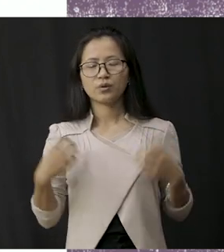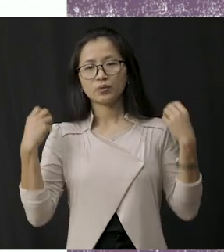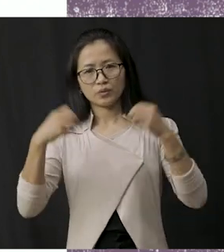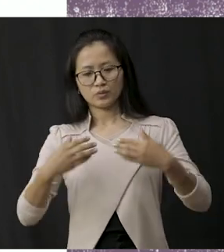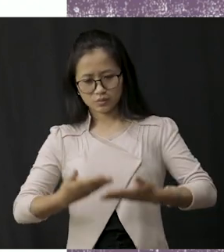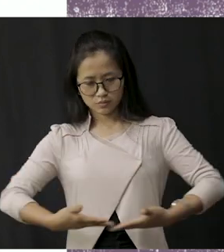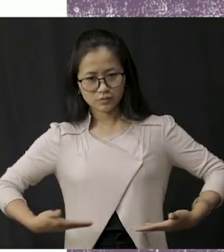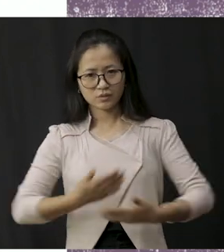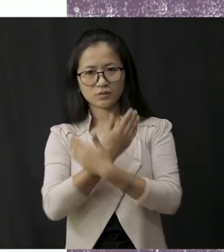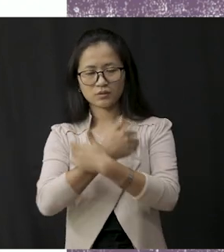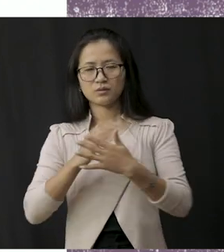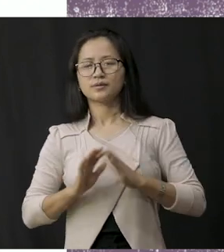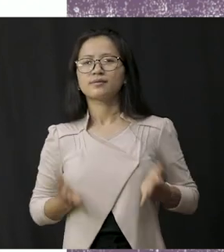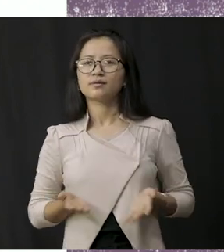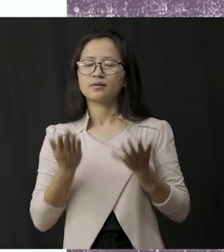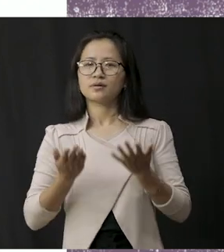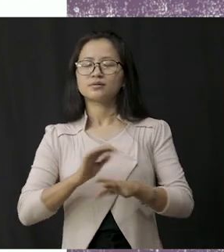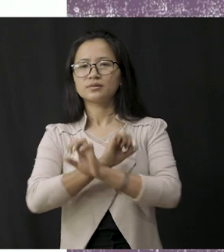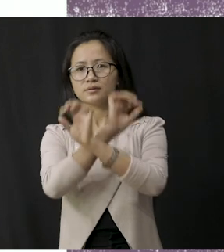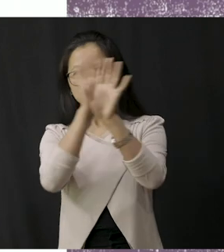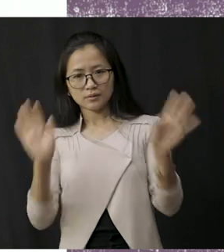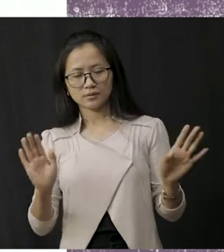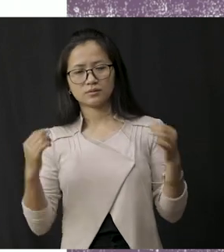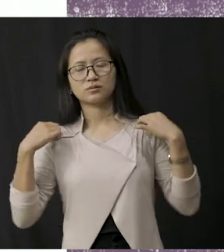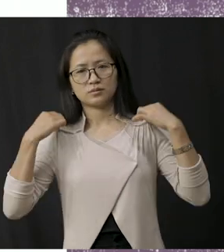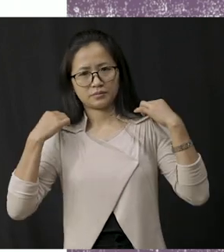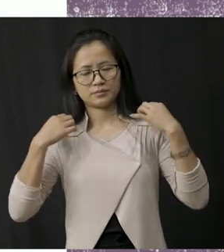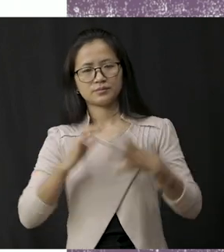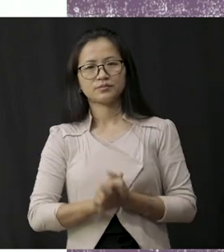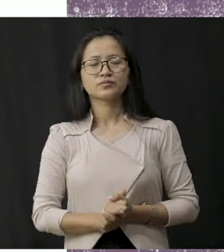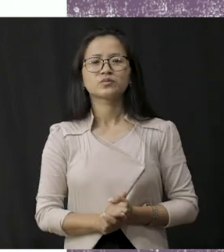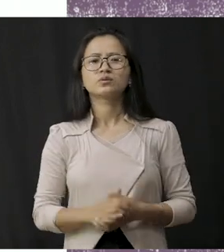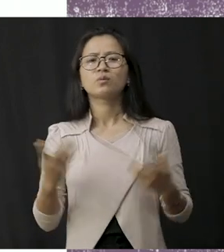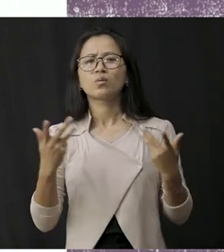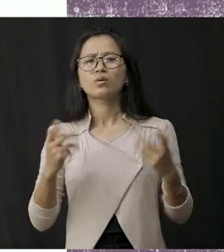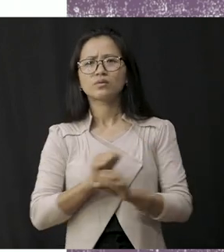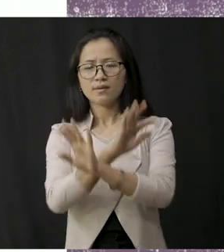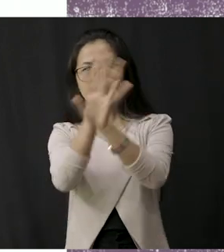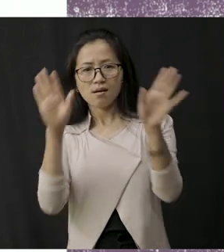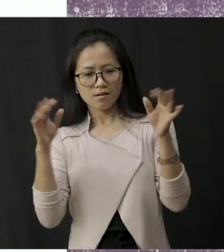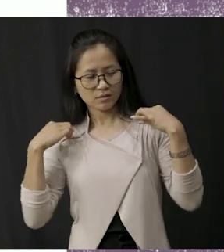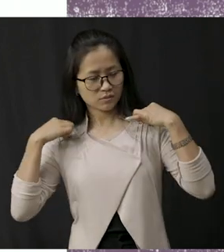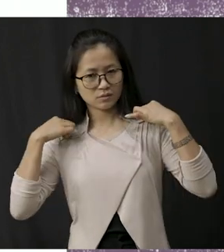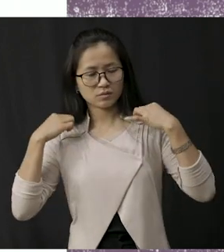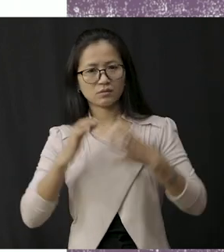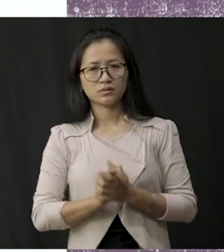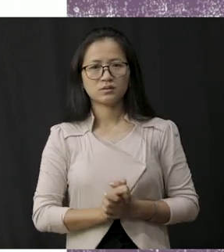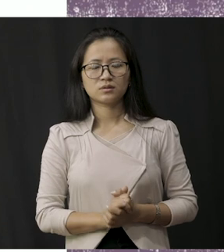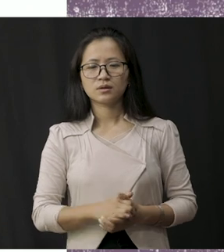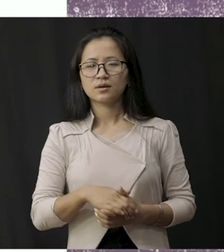wearing shorts and a light cotton cloths now students why only light cotton cloths because